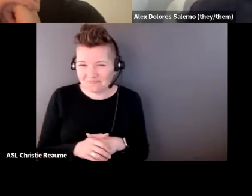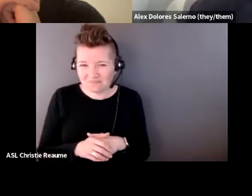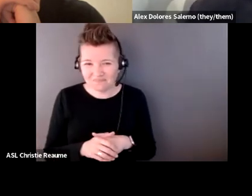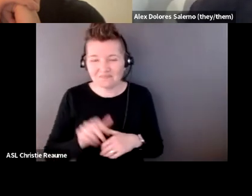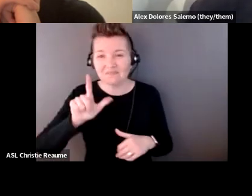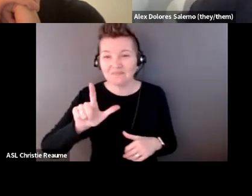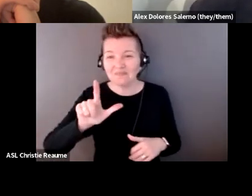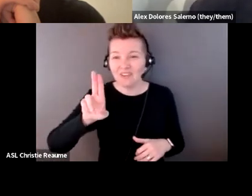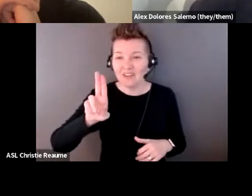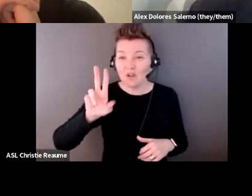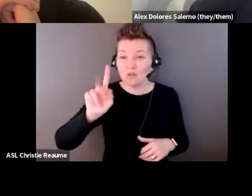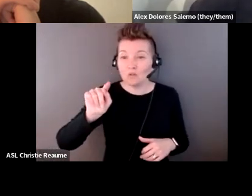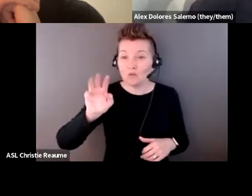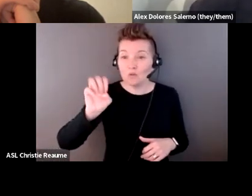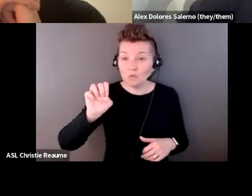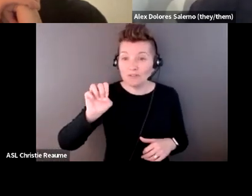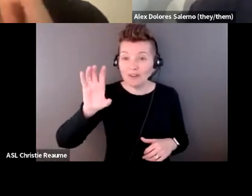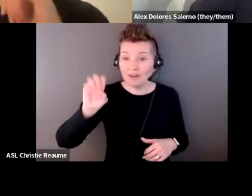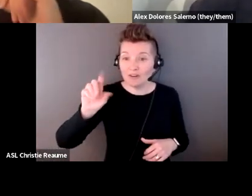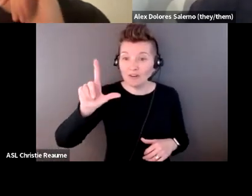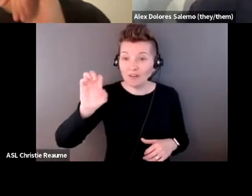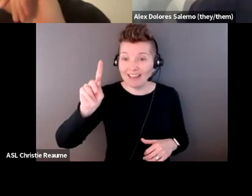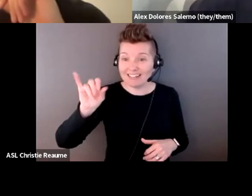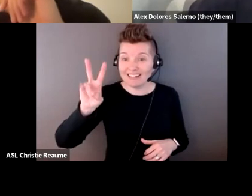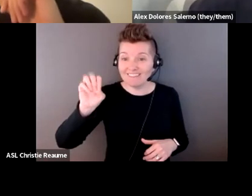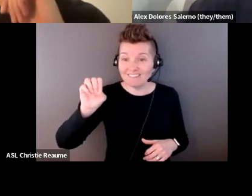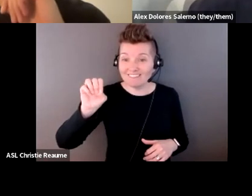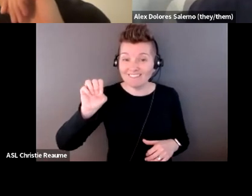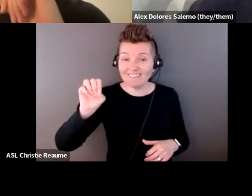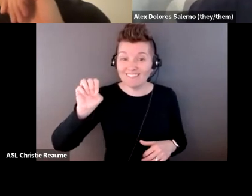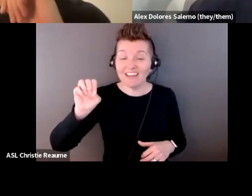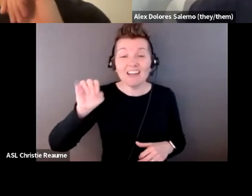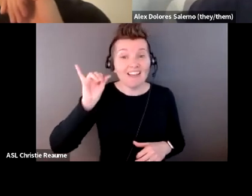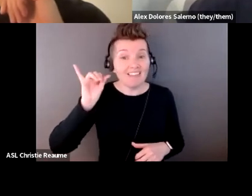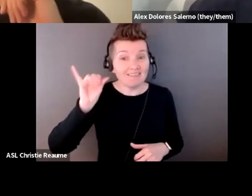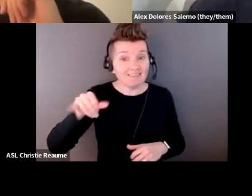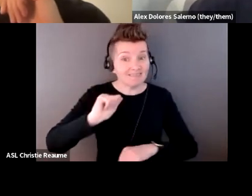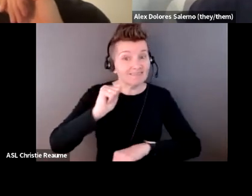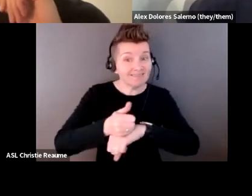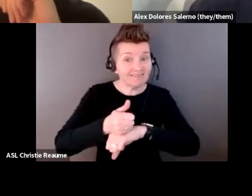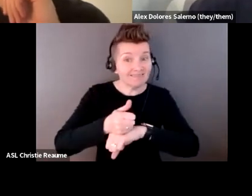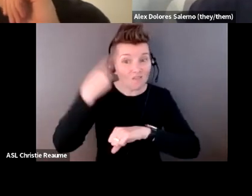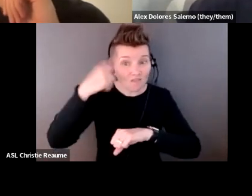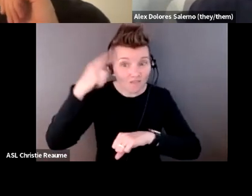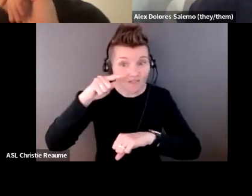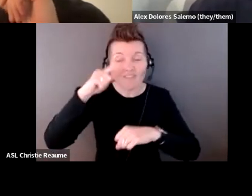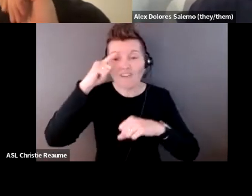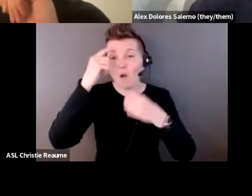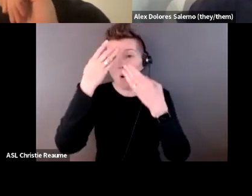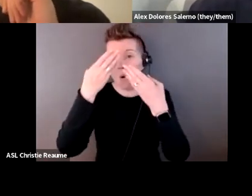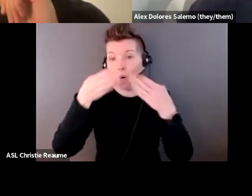built on this idea of being very open. And, um,